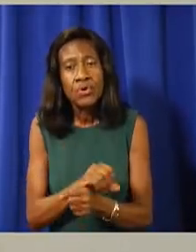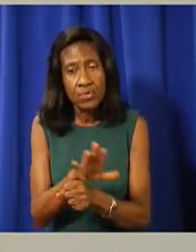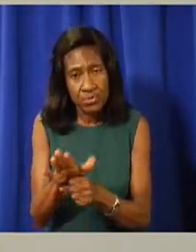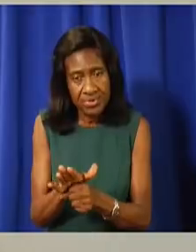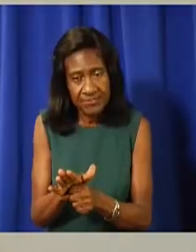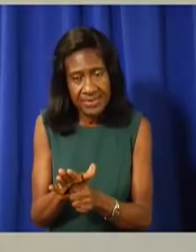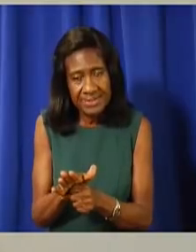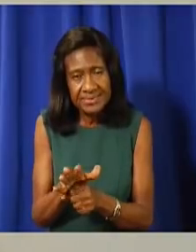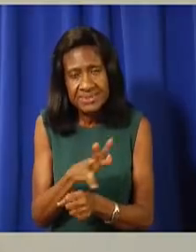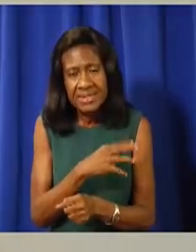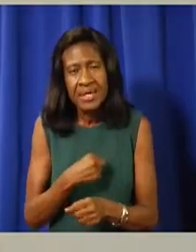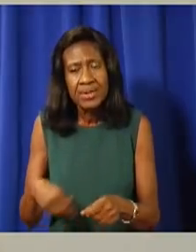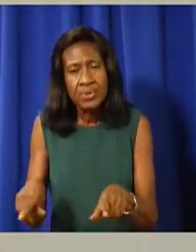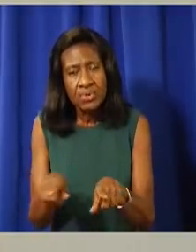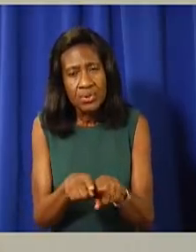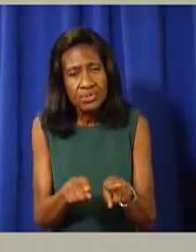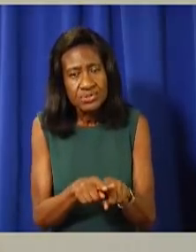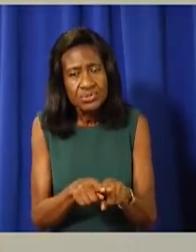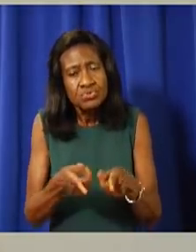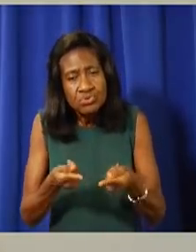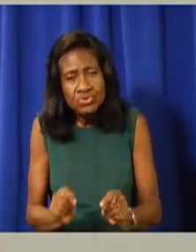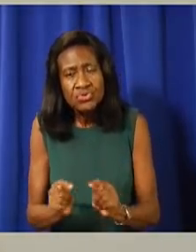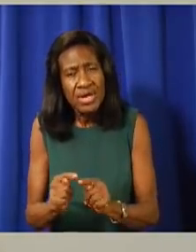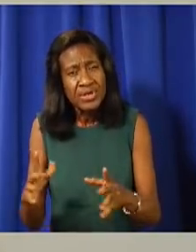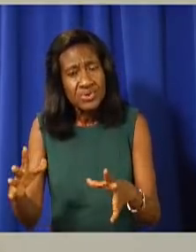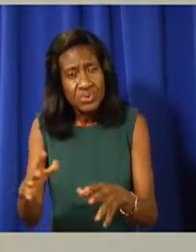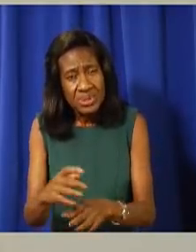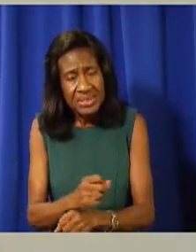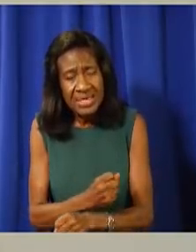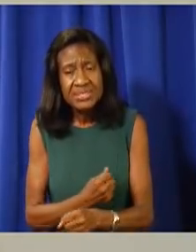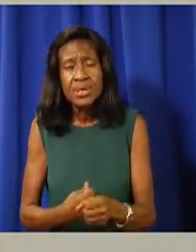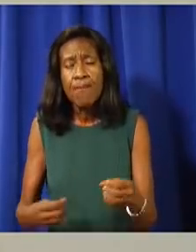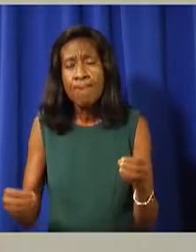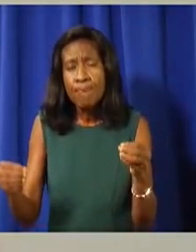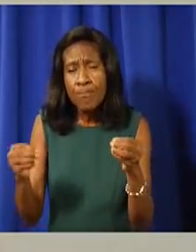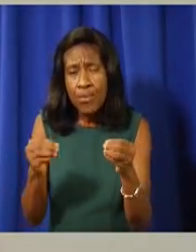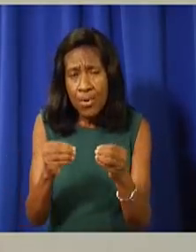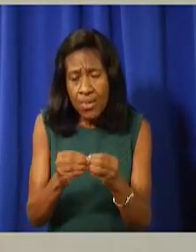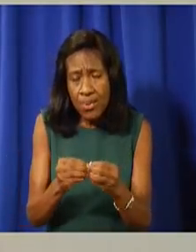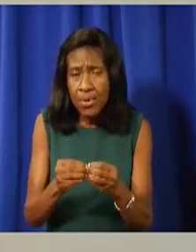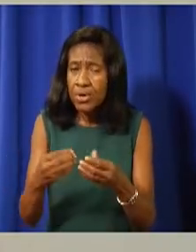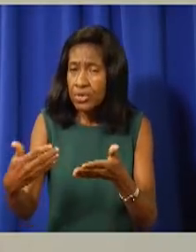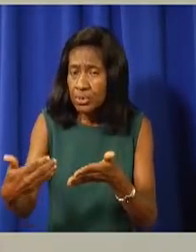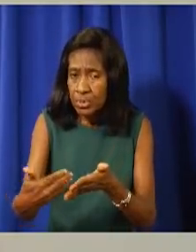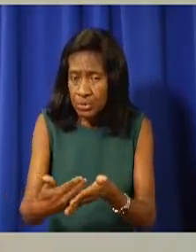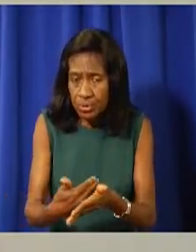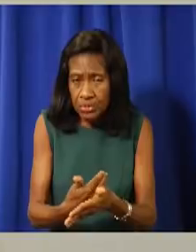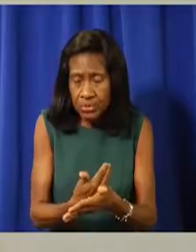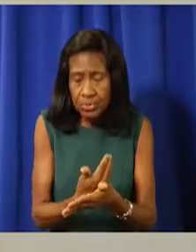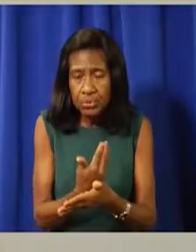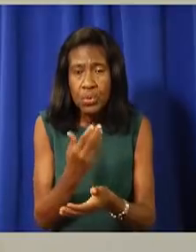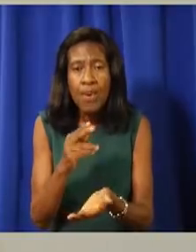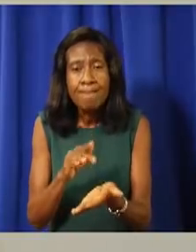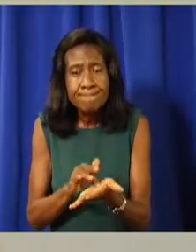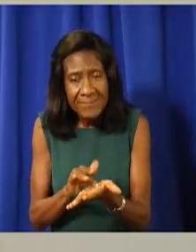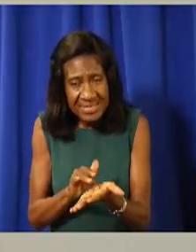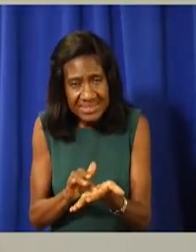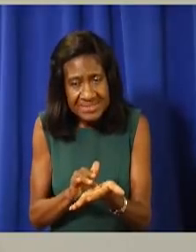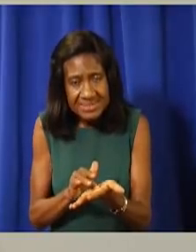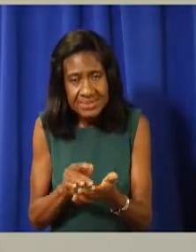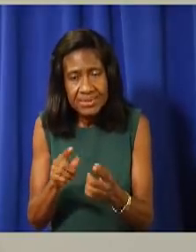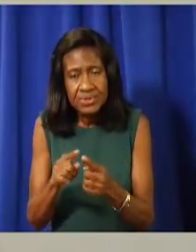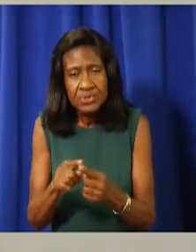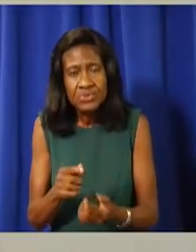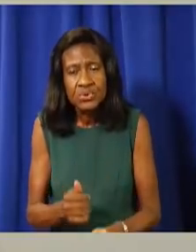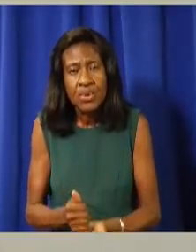also sourcing newer immune-modulating biologics, which are medications used in treatment